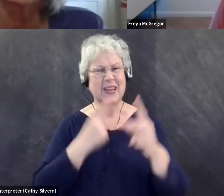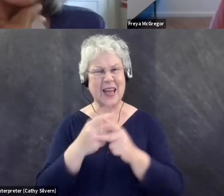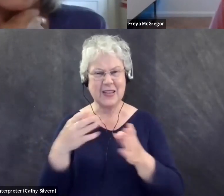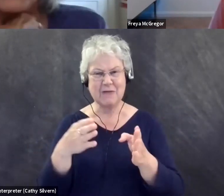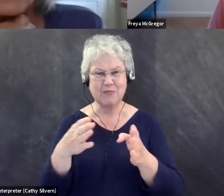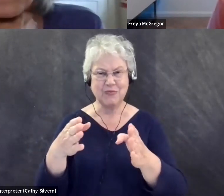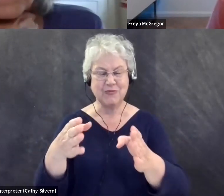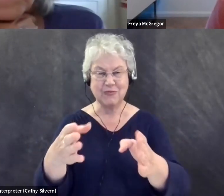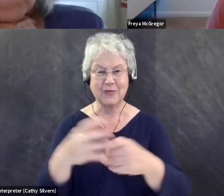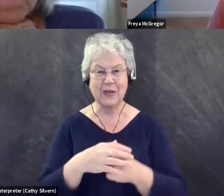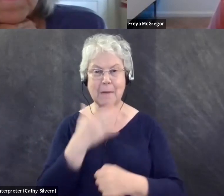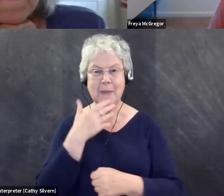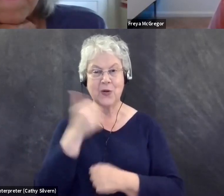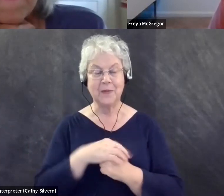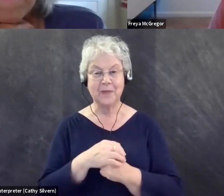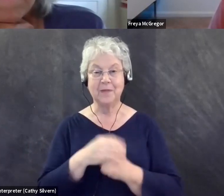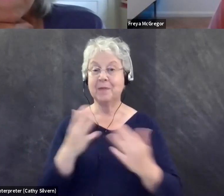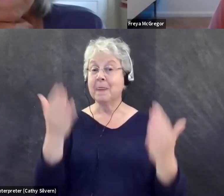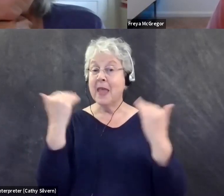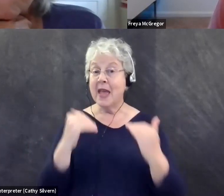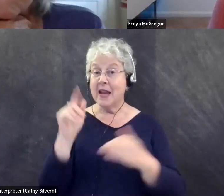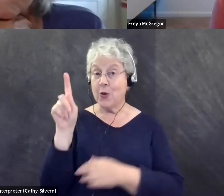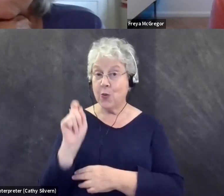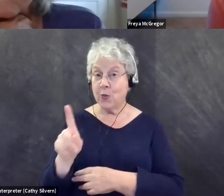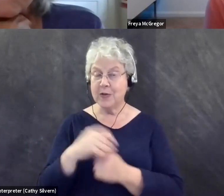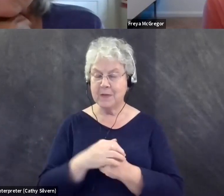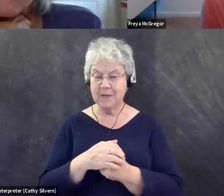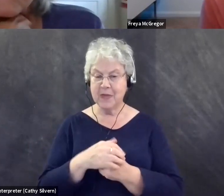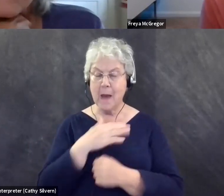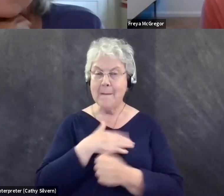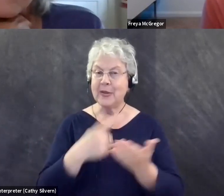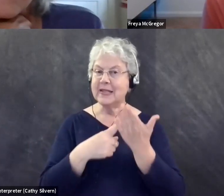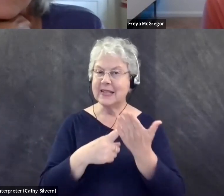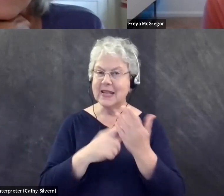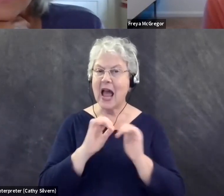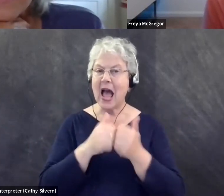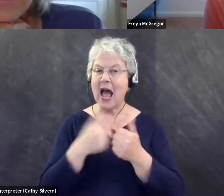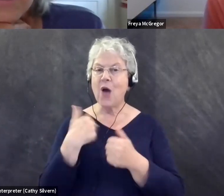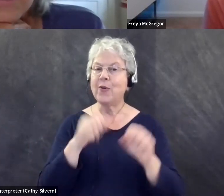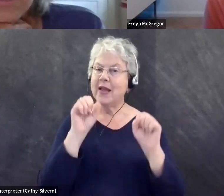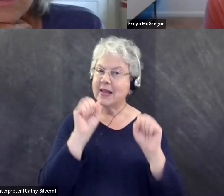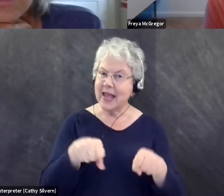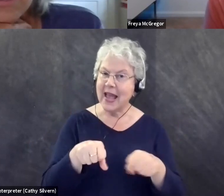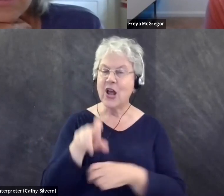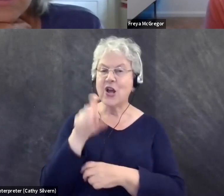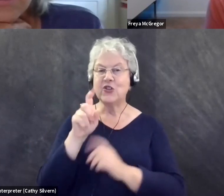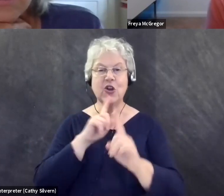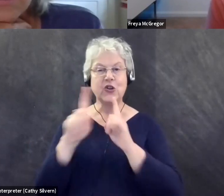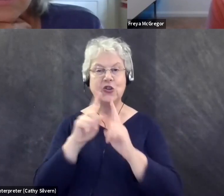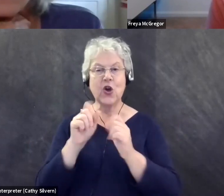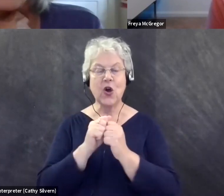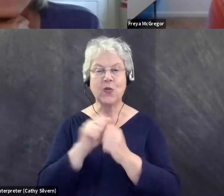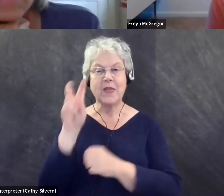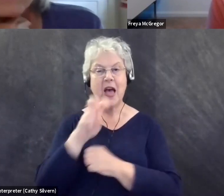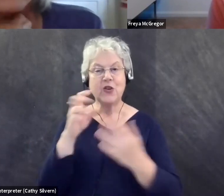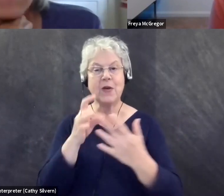Um, the next question we have is please discuss how we can or should talk to a trip leader to set